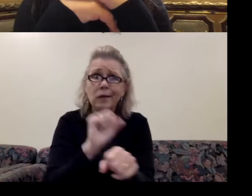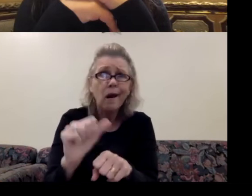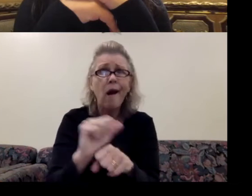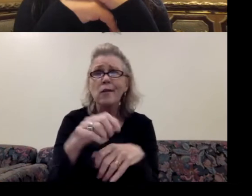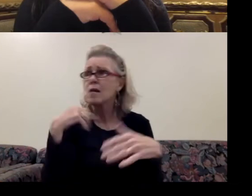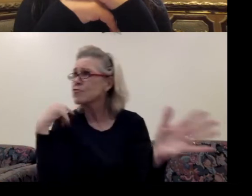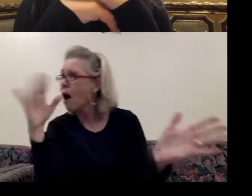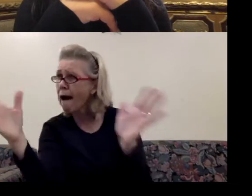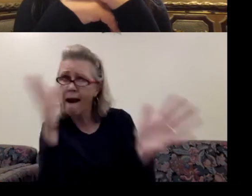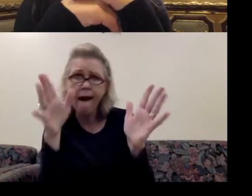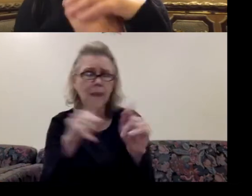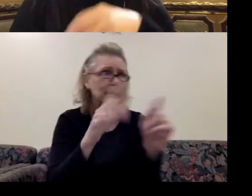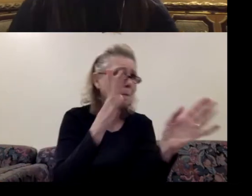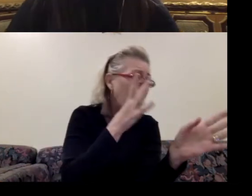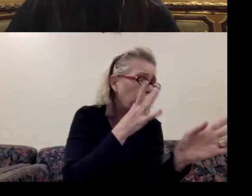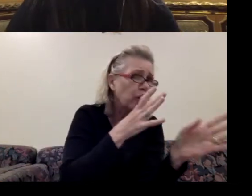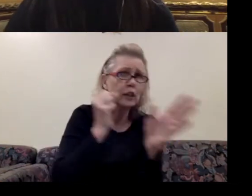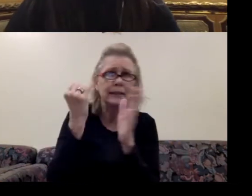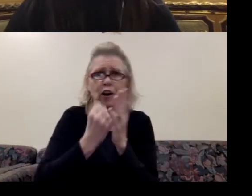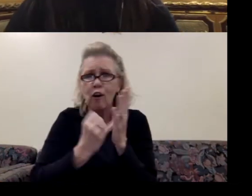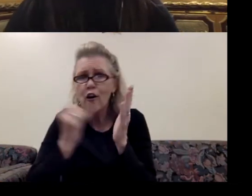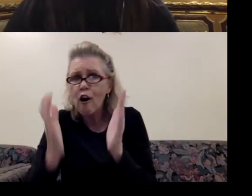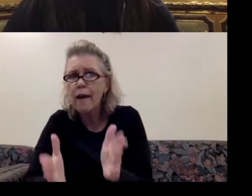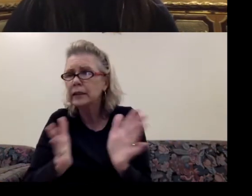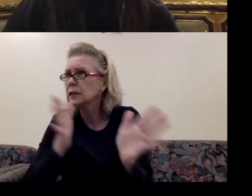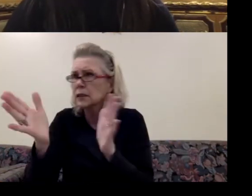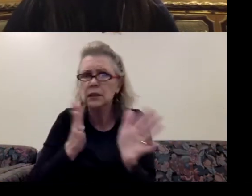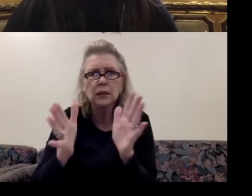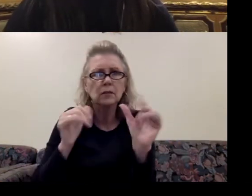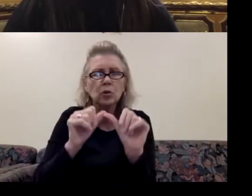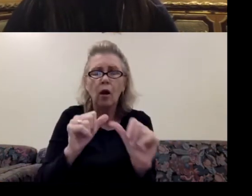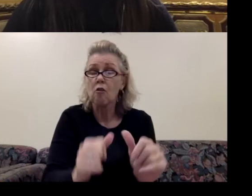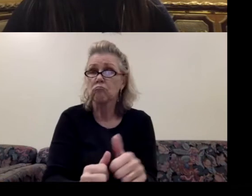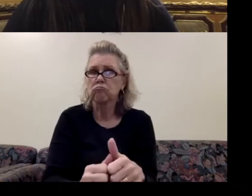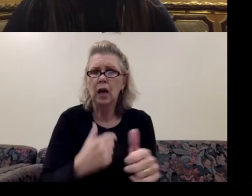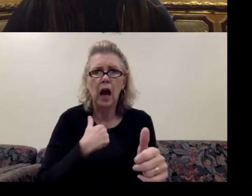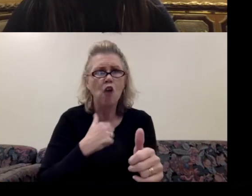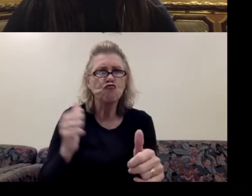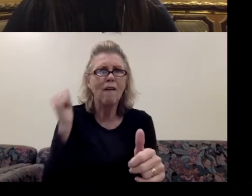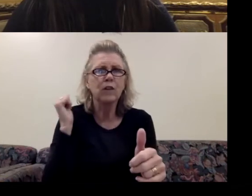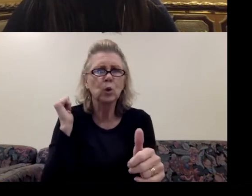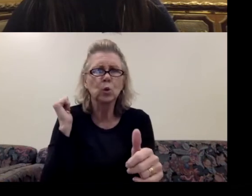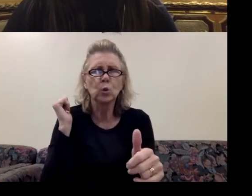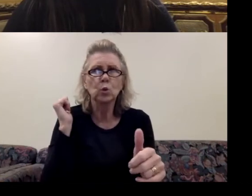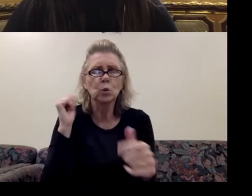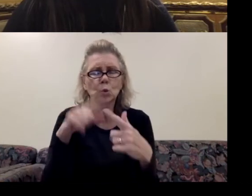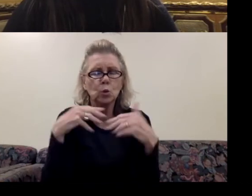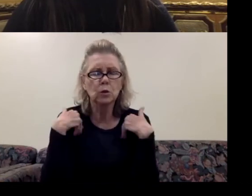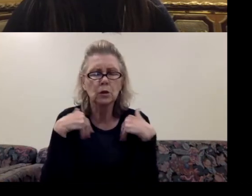mother, keep going as an artist. I refused to give up.